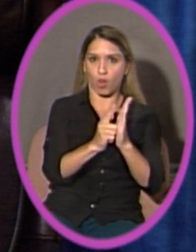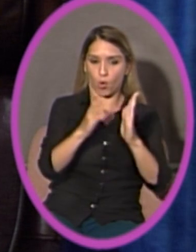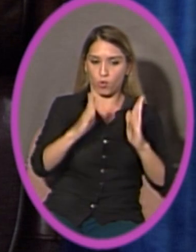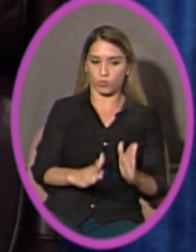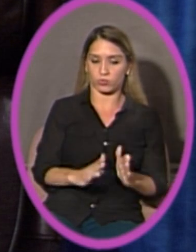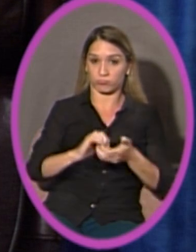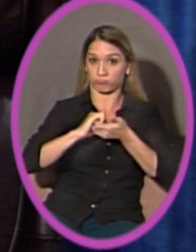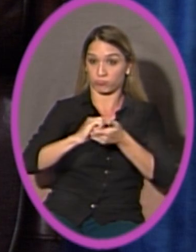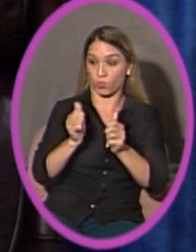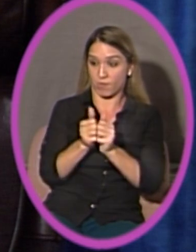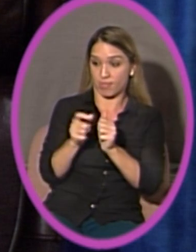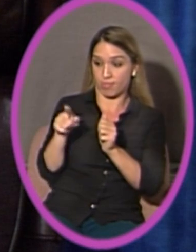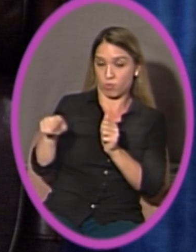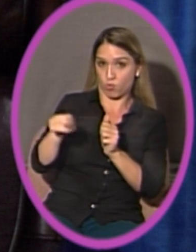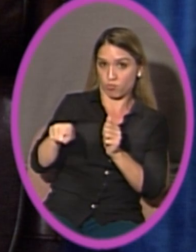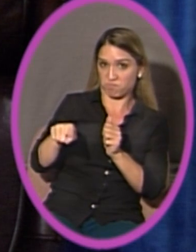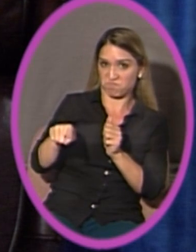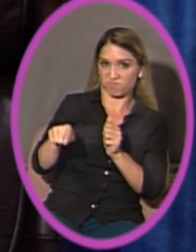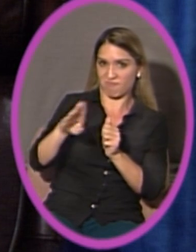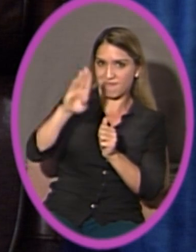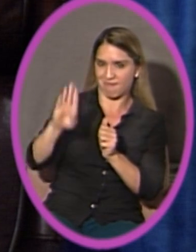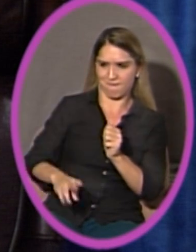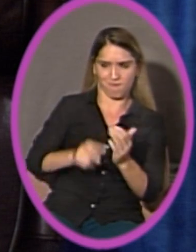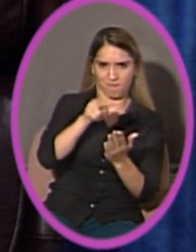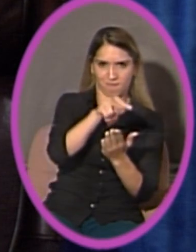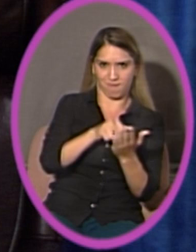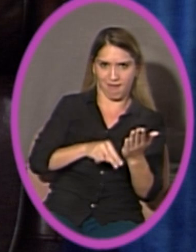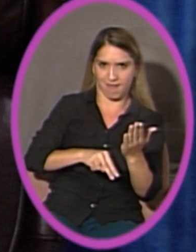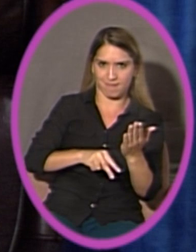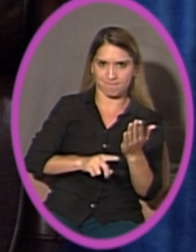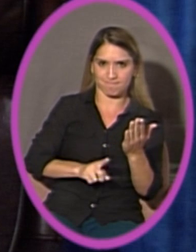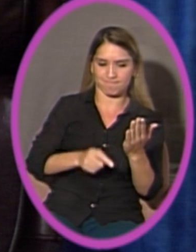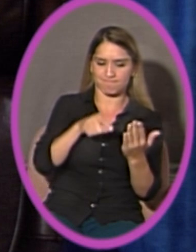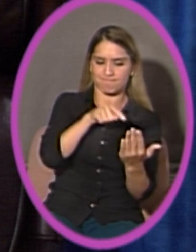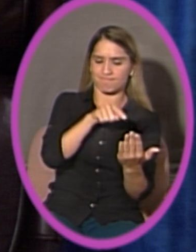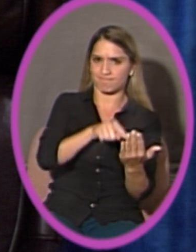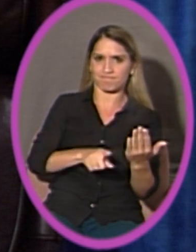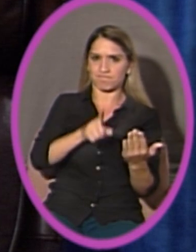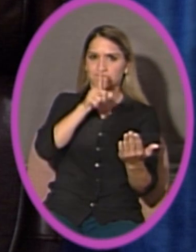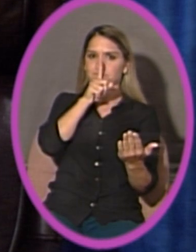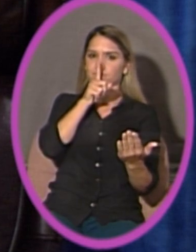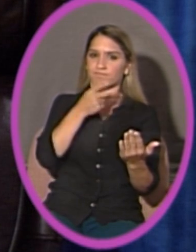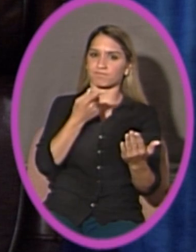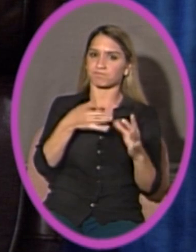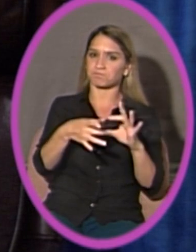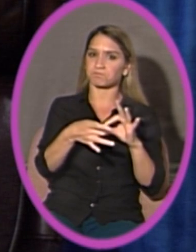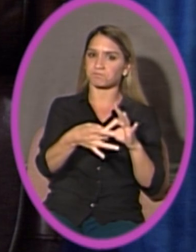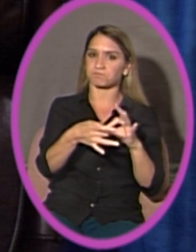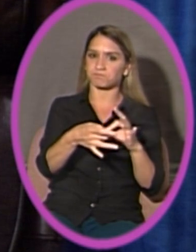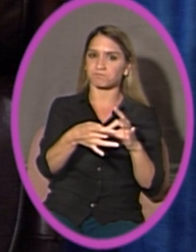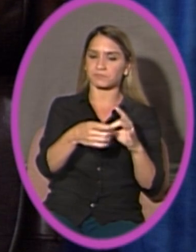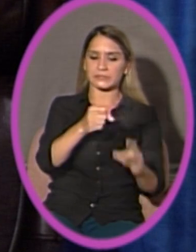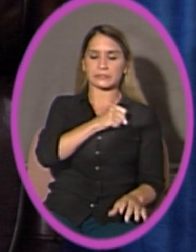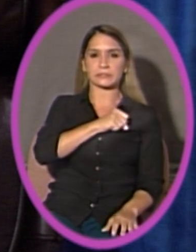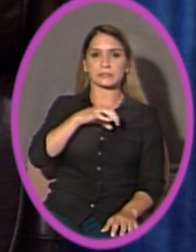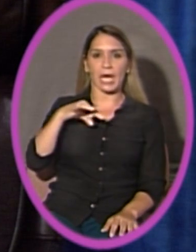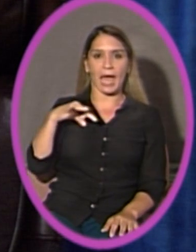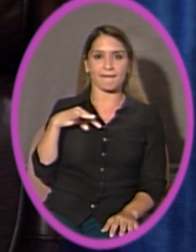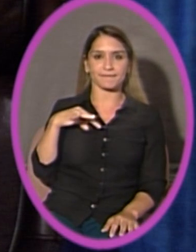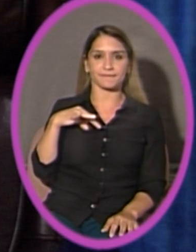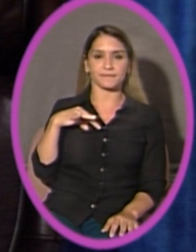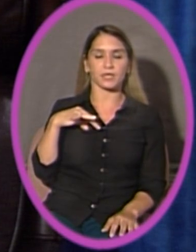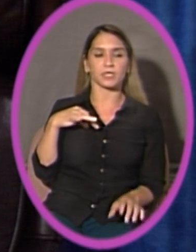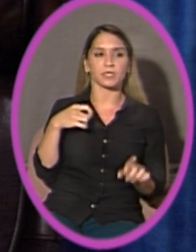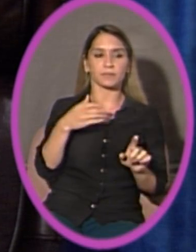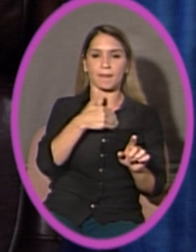provided to me had any mention of that members of staff could not,